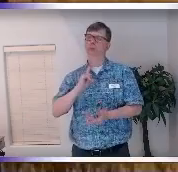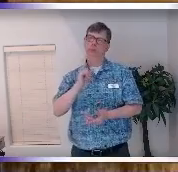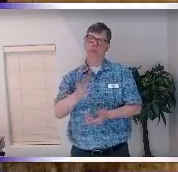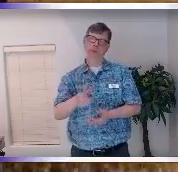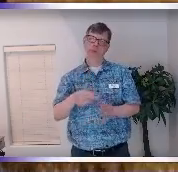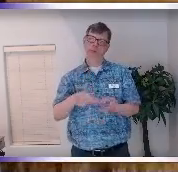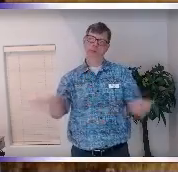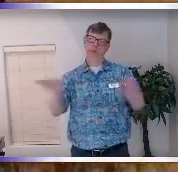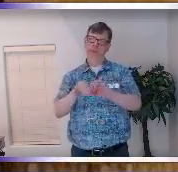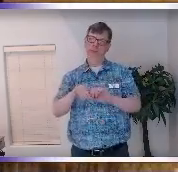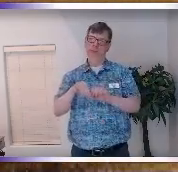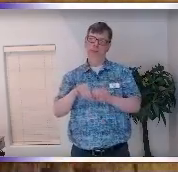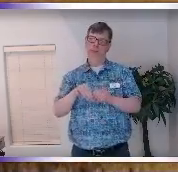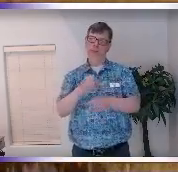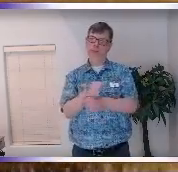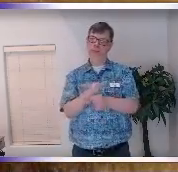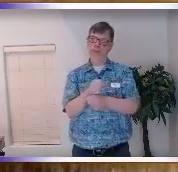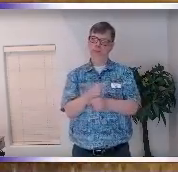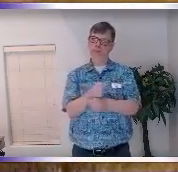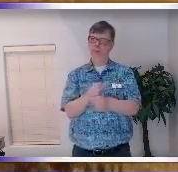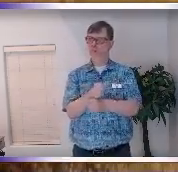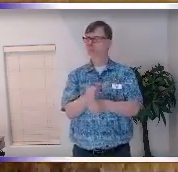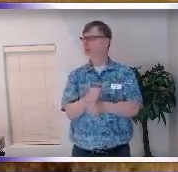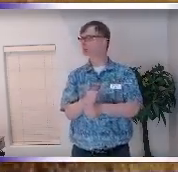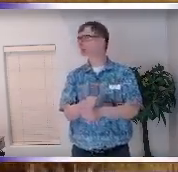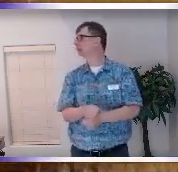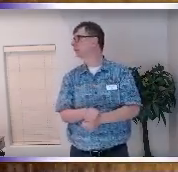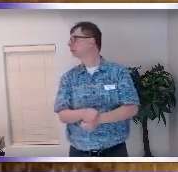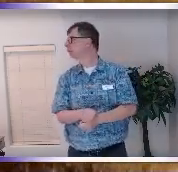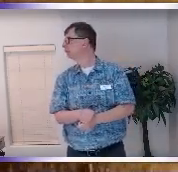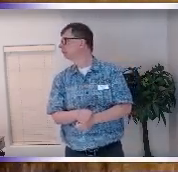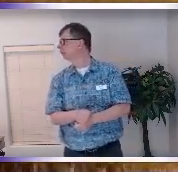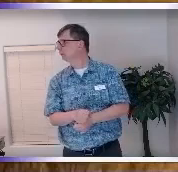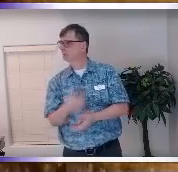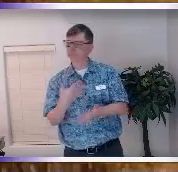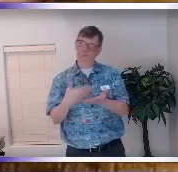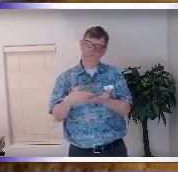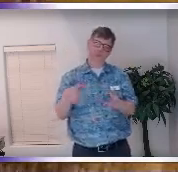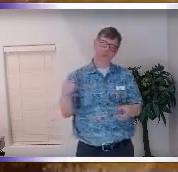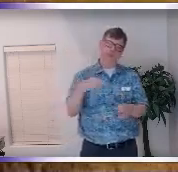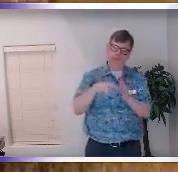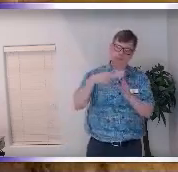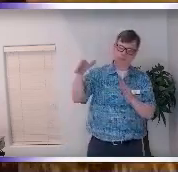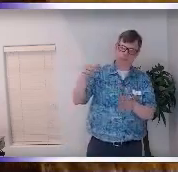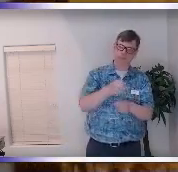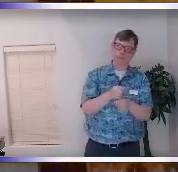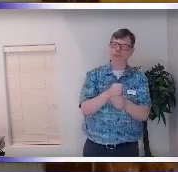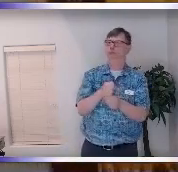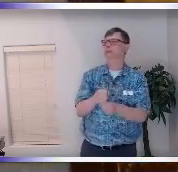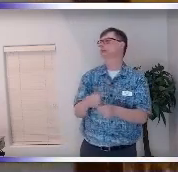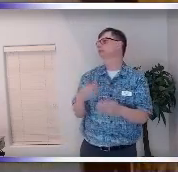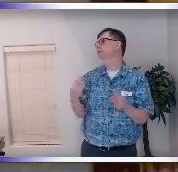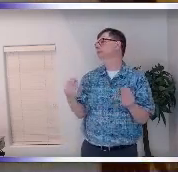darn thing to make and say it every day in the window money is the easiest darn thing to make right and I thought well if that works for